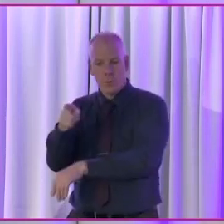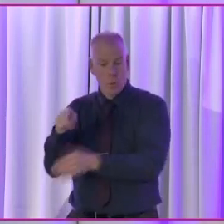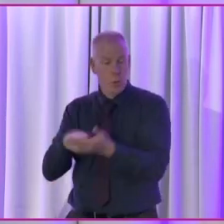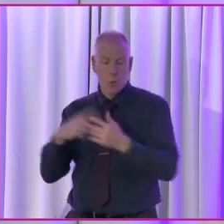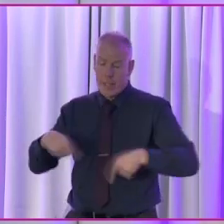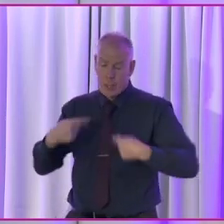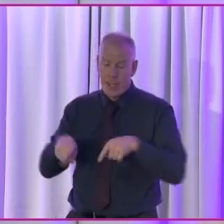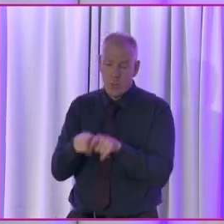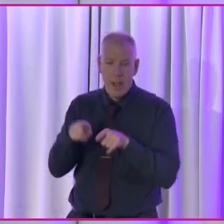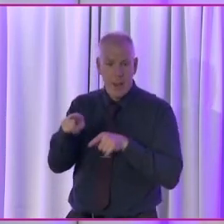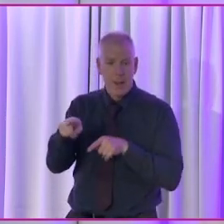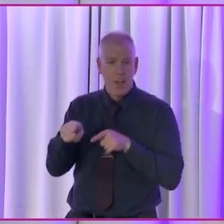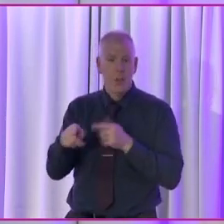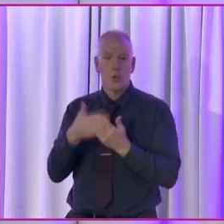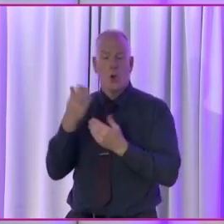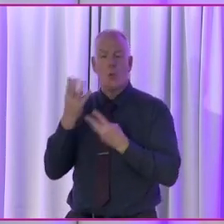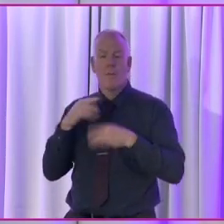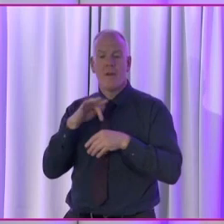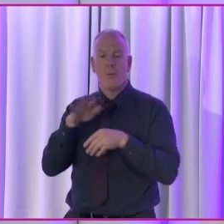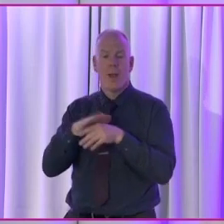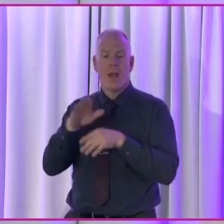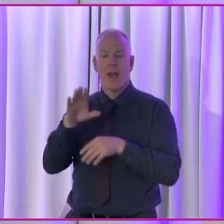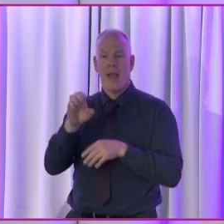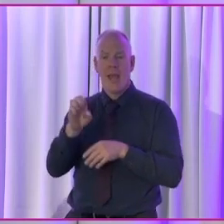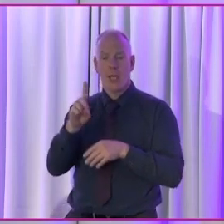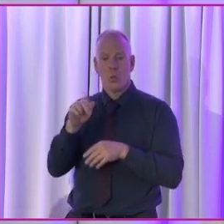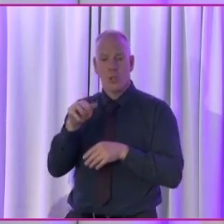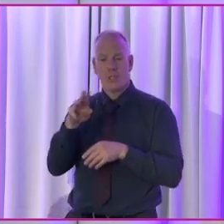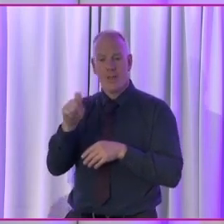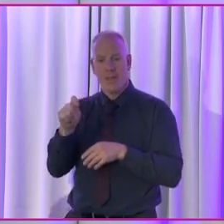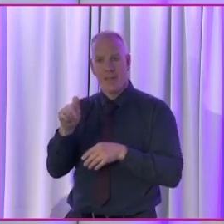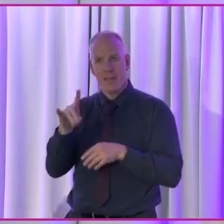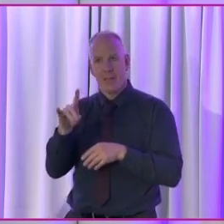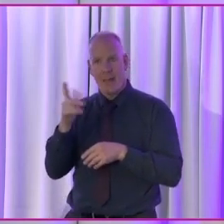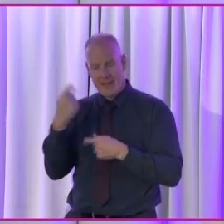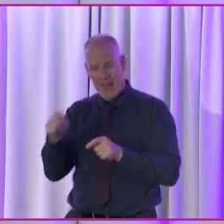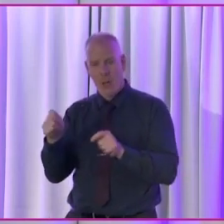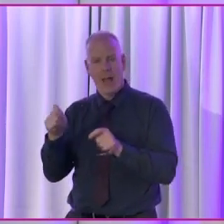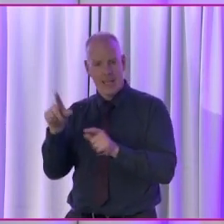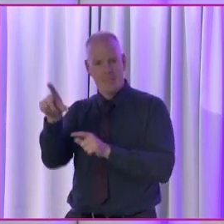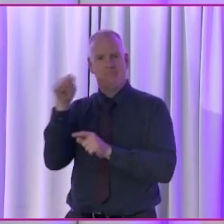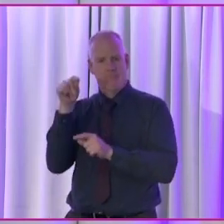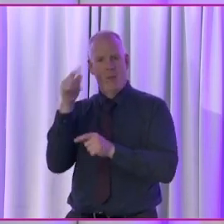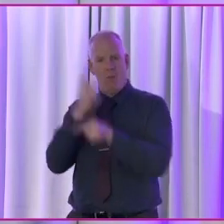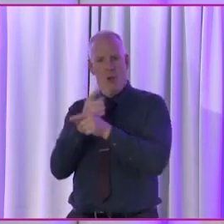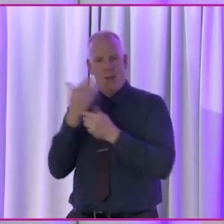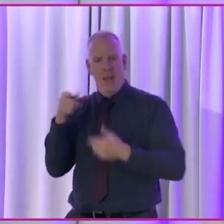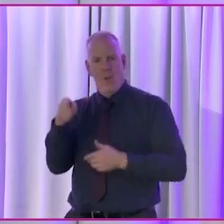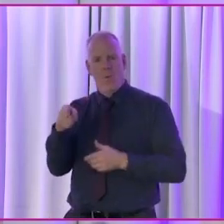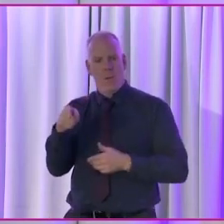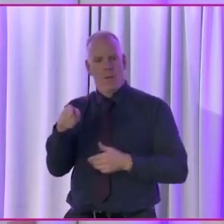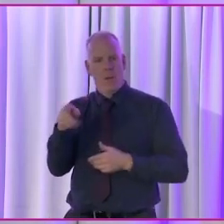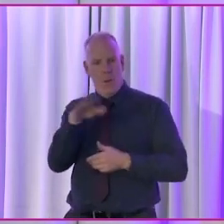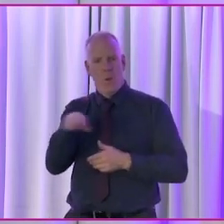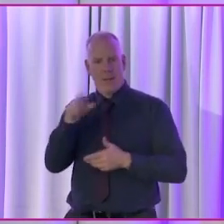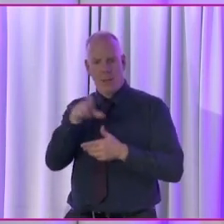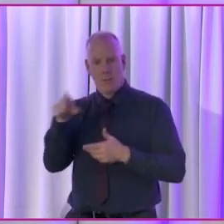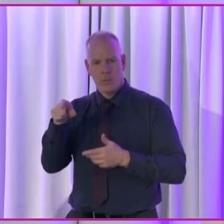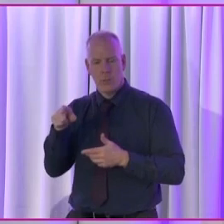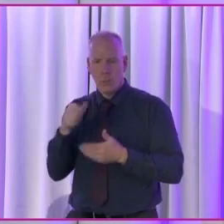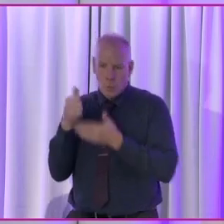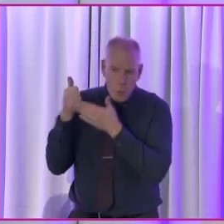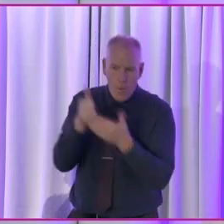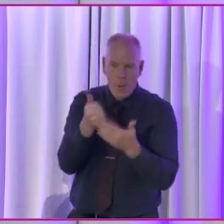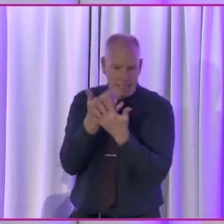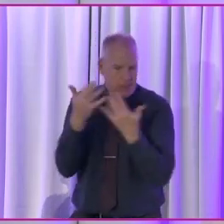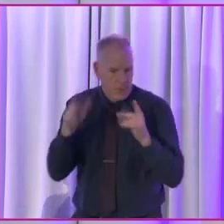wheelchair user as well, young woman from Edgeristown, and she has since been selected at convention. So she will be standing for us. So we are trying to support as many people